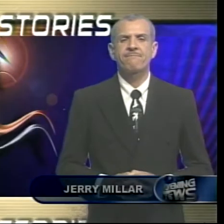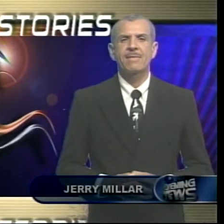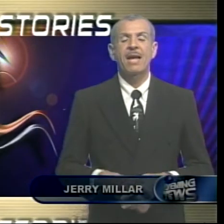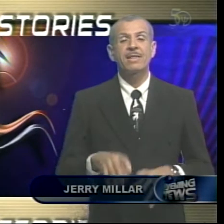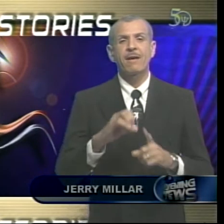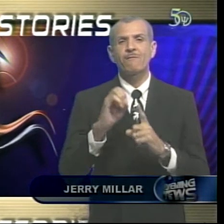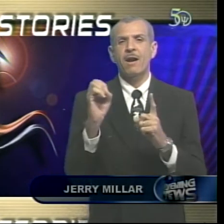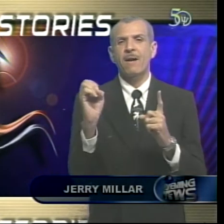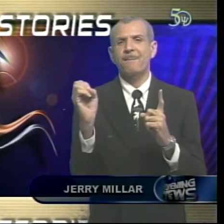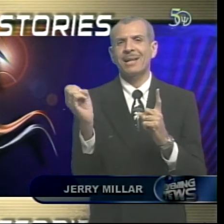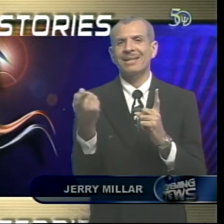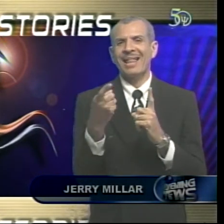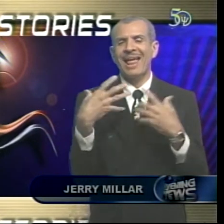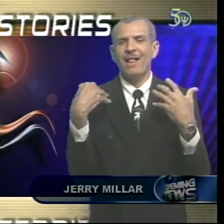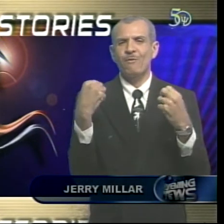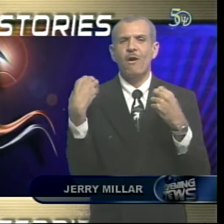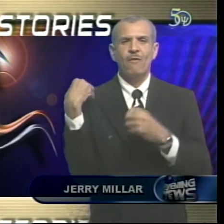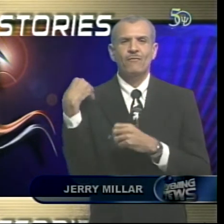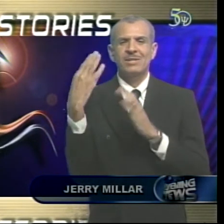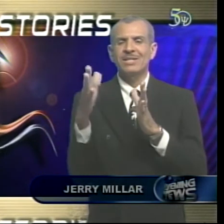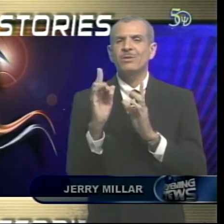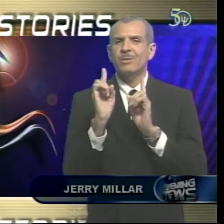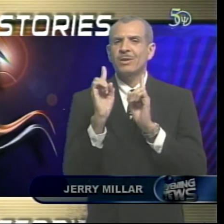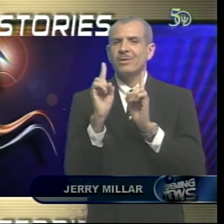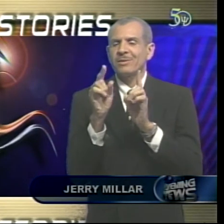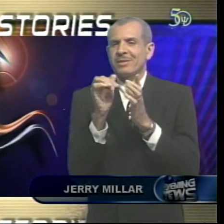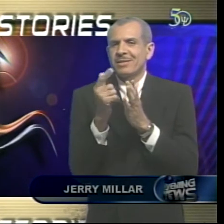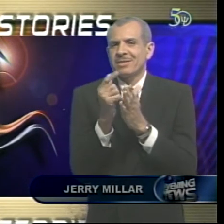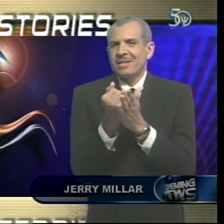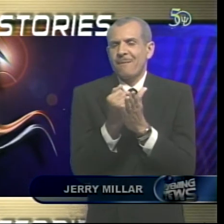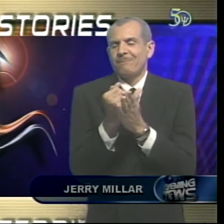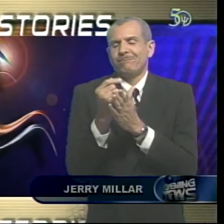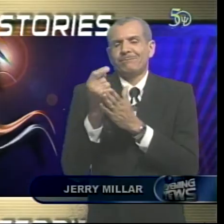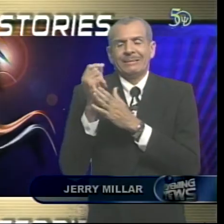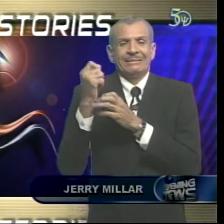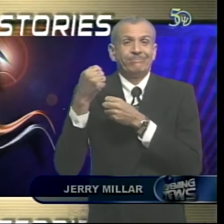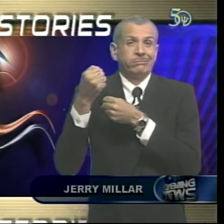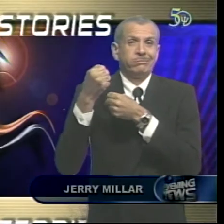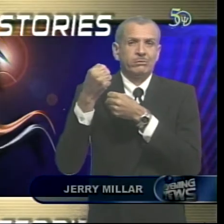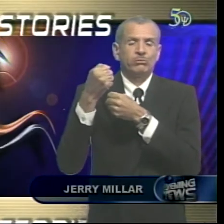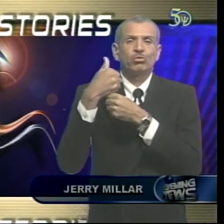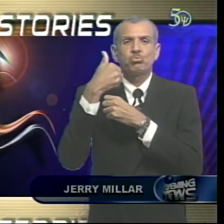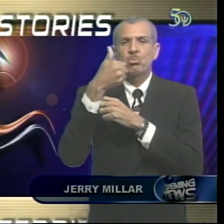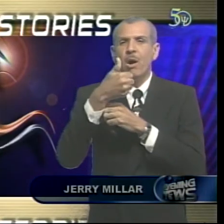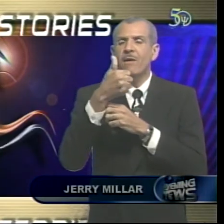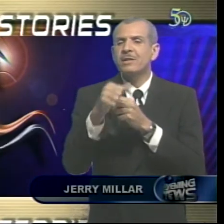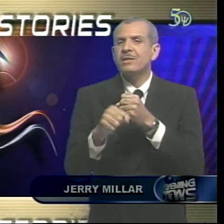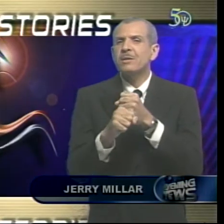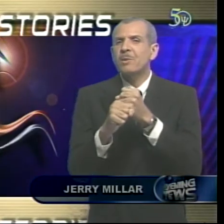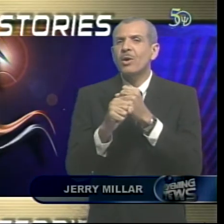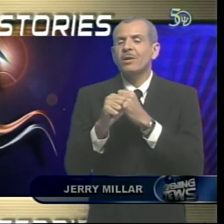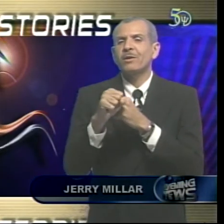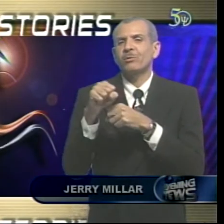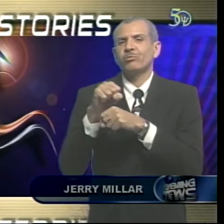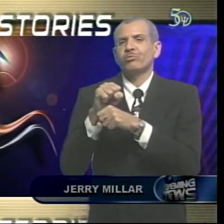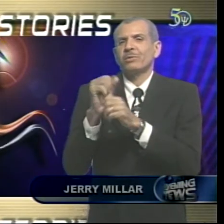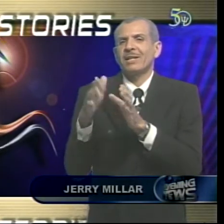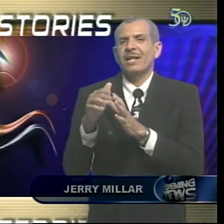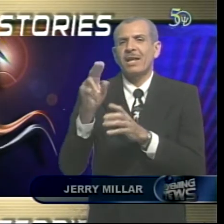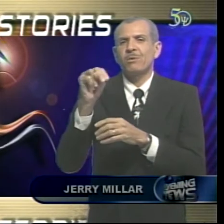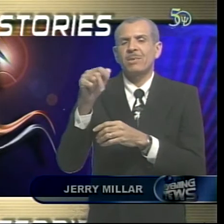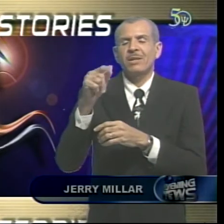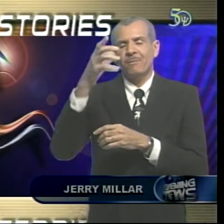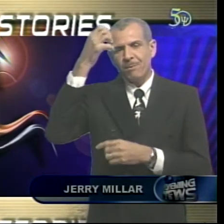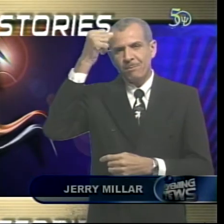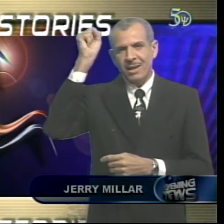Environmental health officers will be taking some form of industrial action tomorrow In support of their colleague NUPW